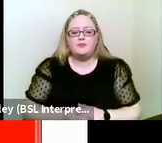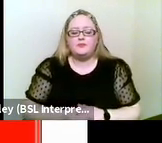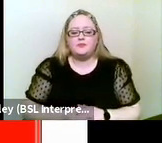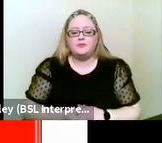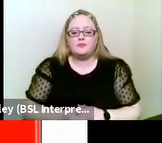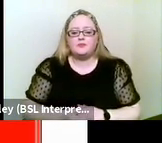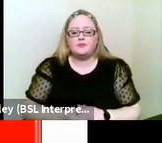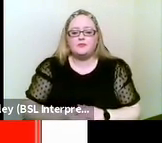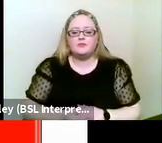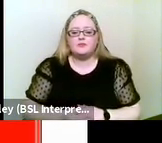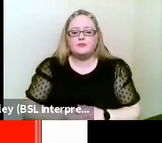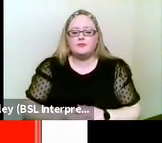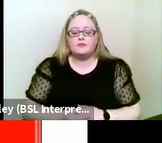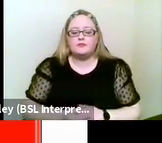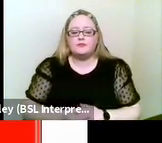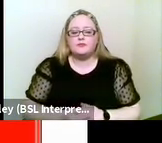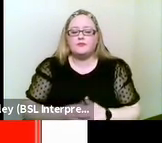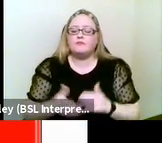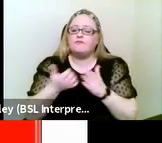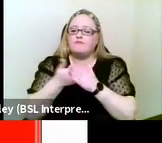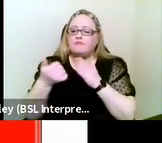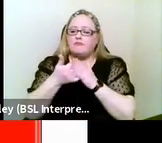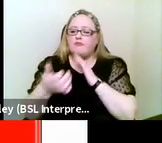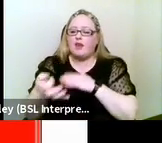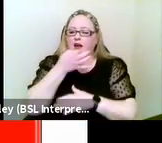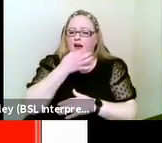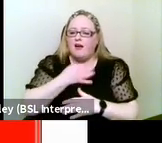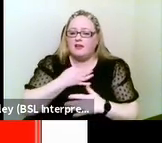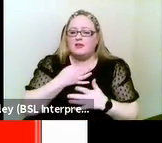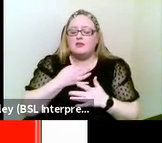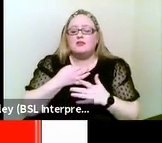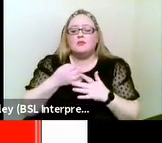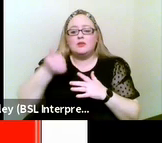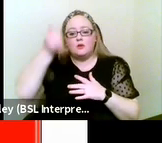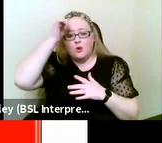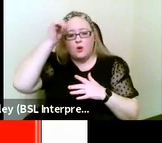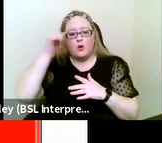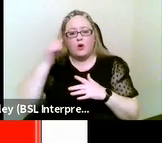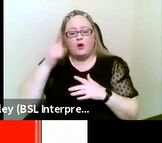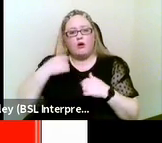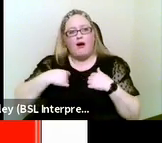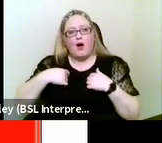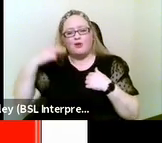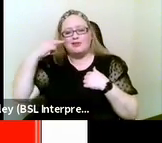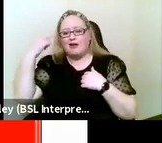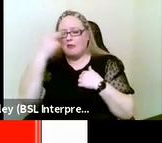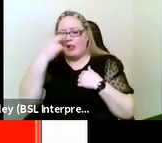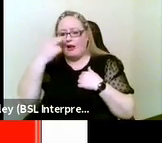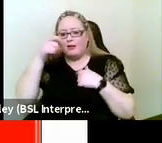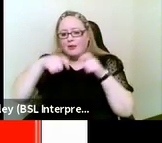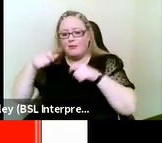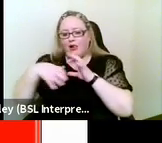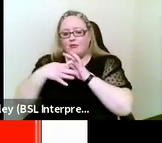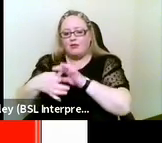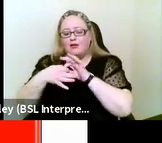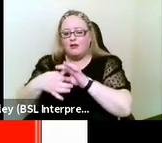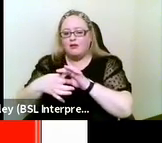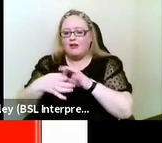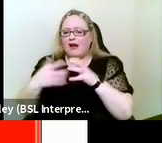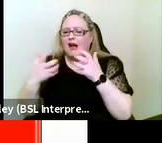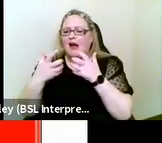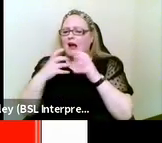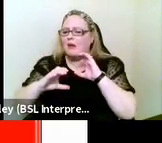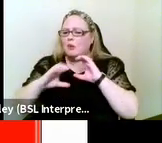So one of the questions I'm often asked when people know I work with deafblind people is, well, how do you communicate with deafblind people?